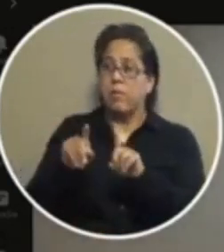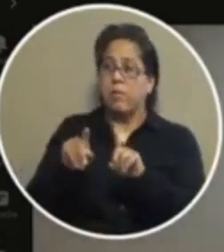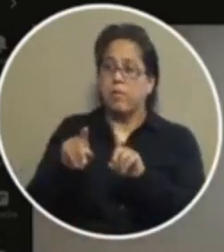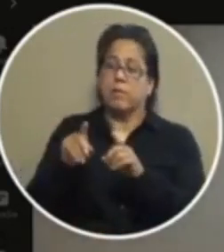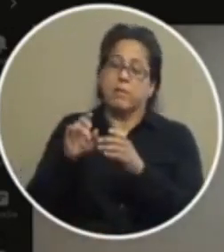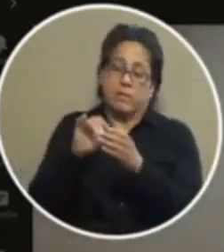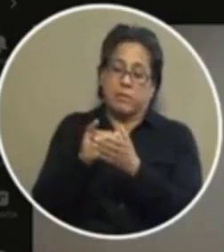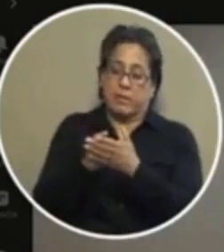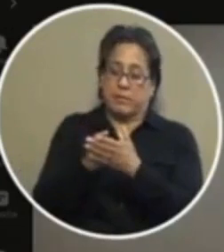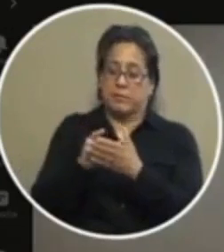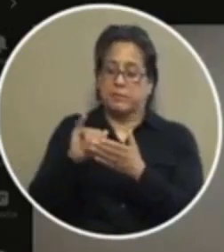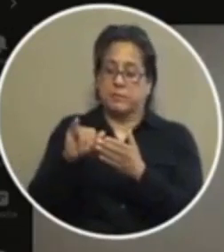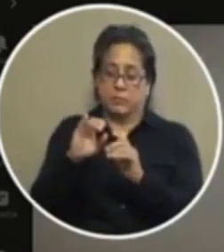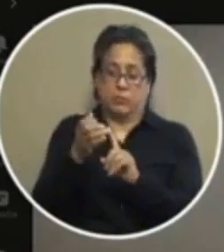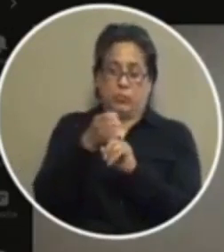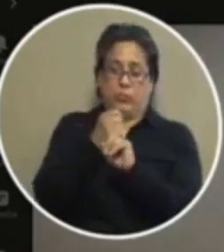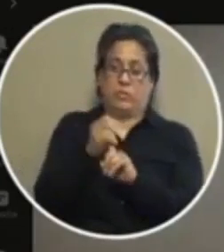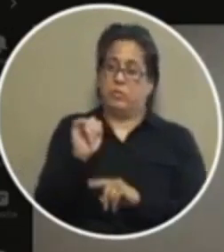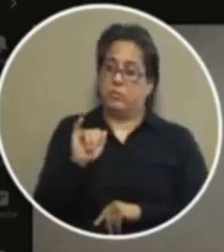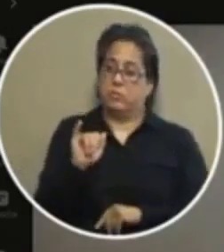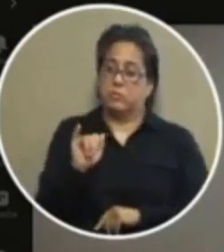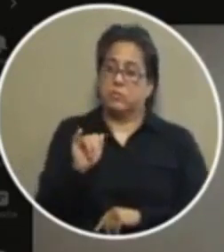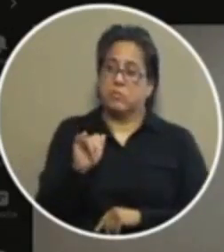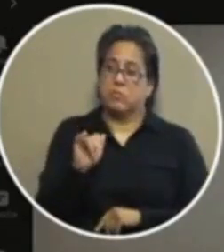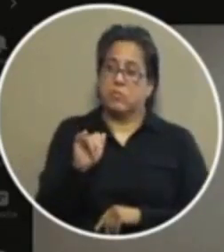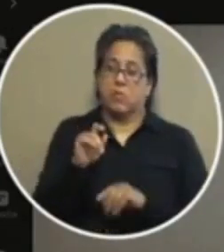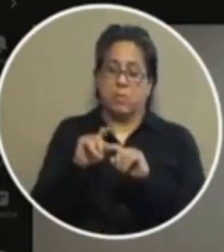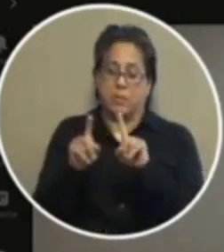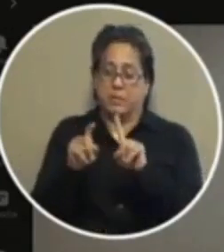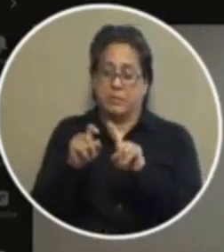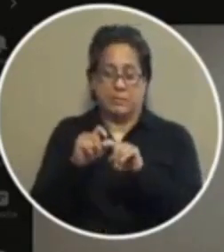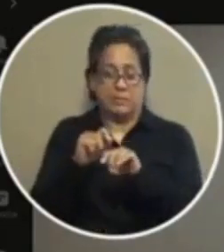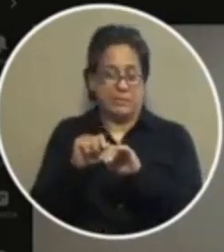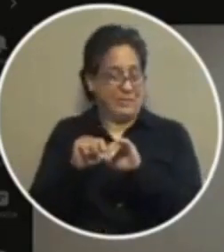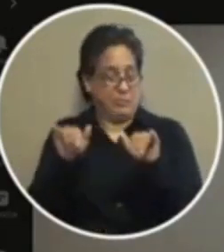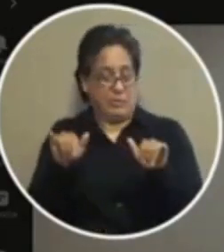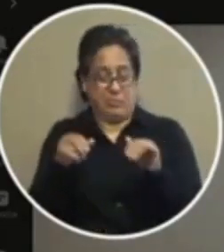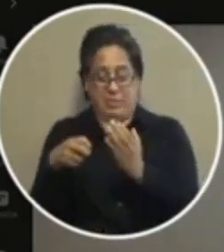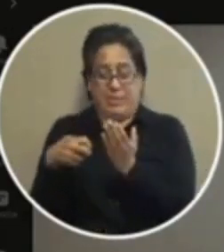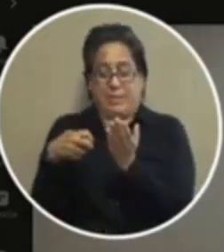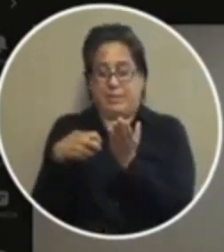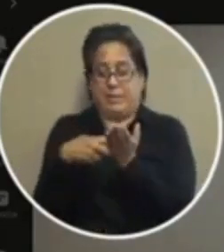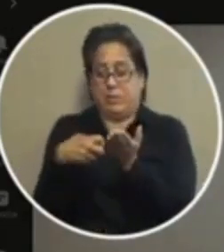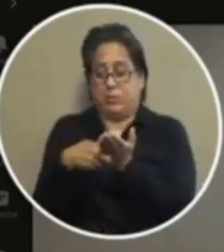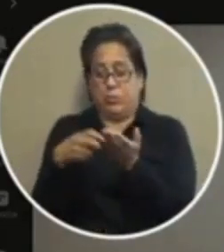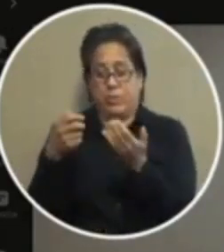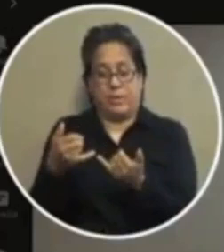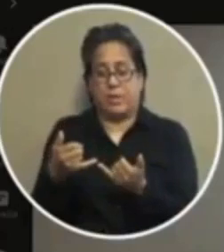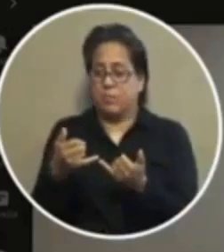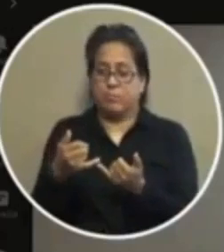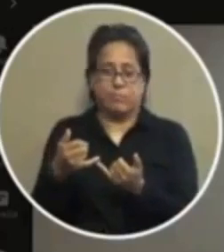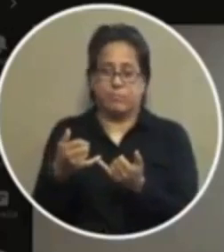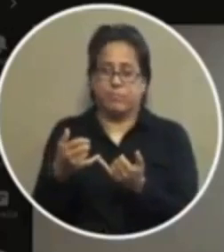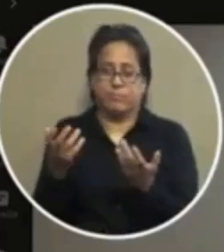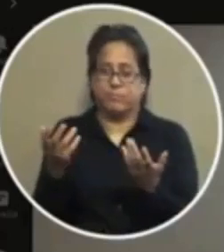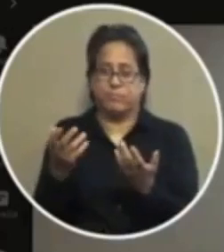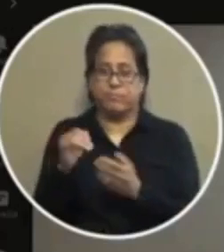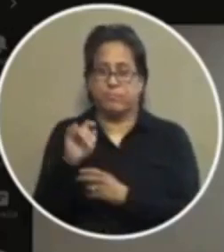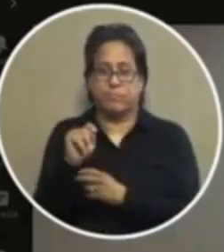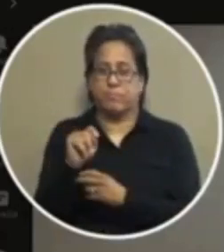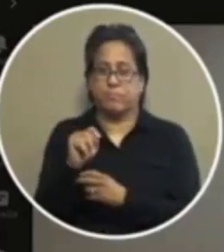would take place with the arrest as well so but at the same time the citation right now is just a